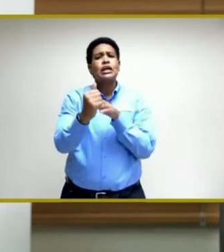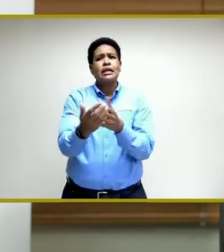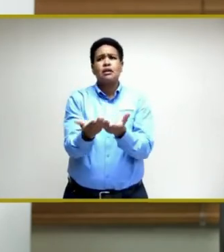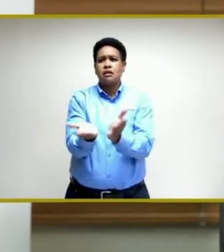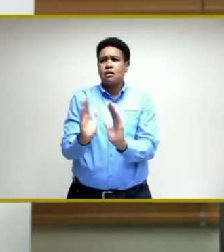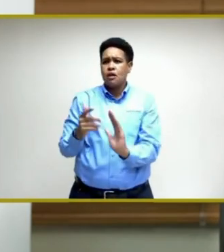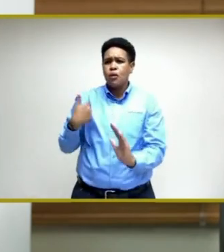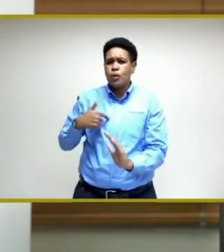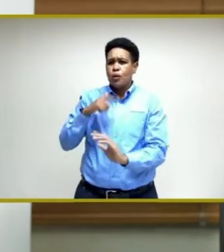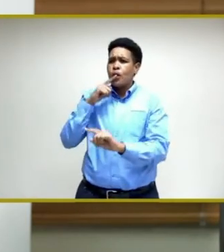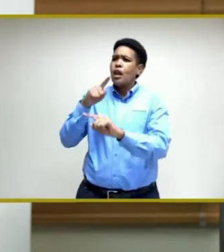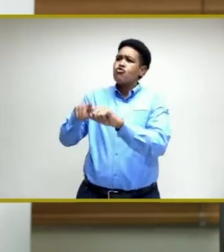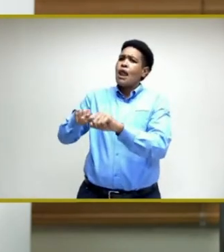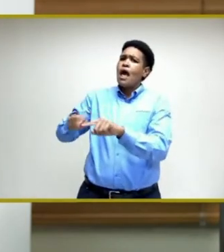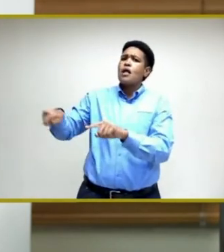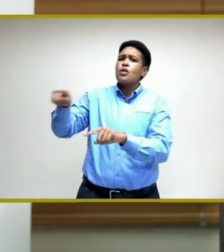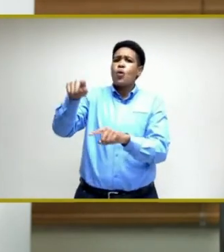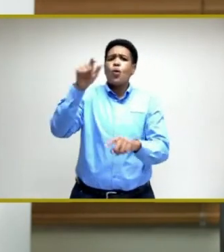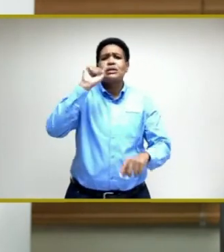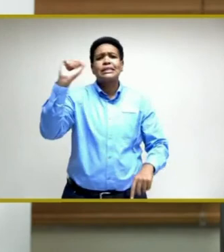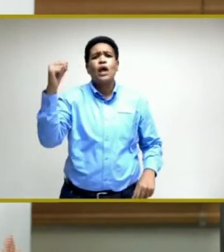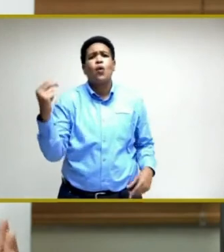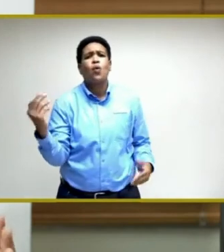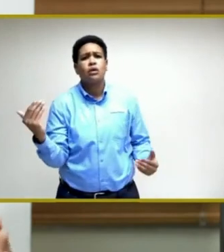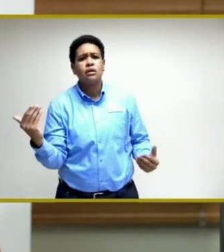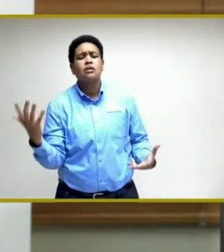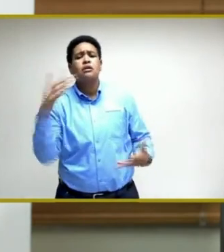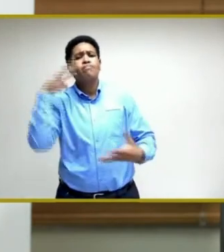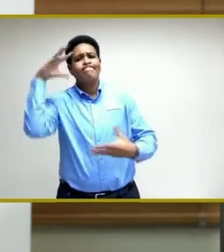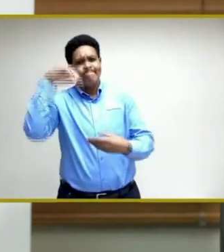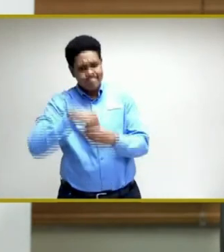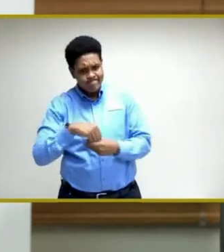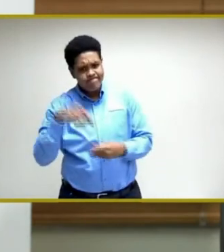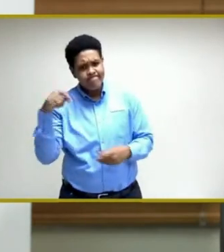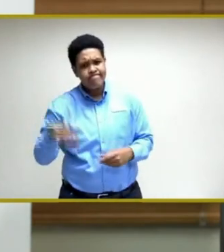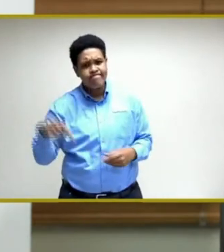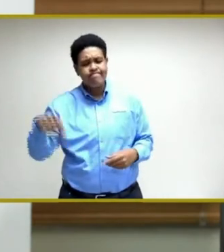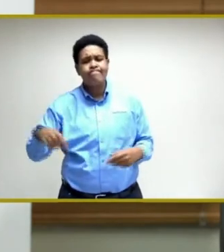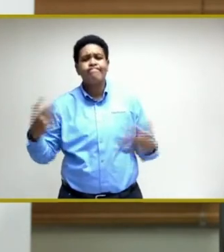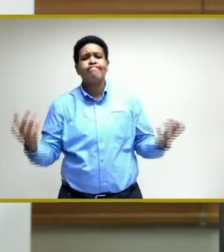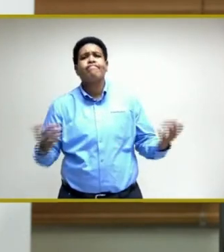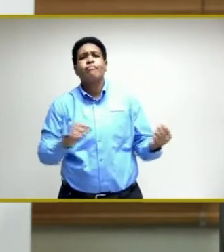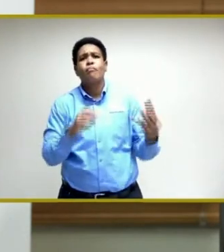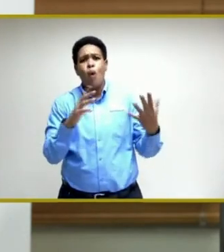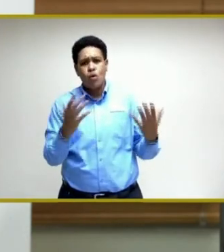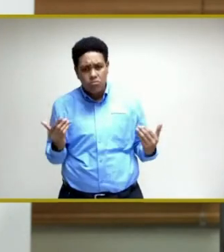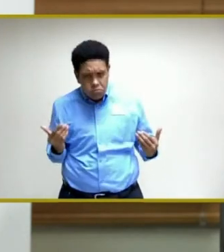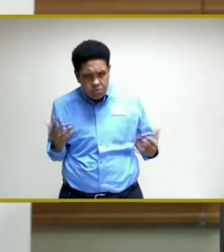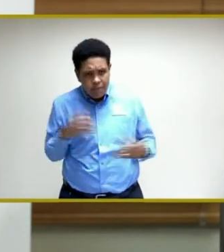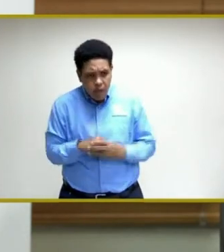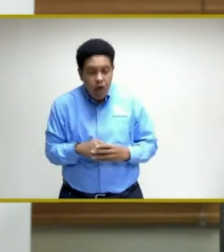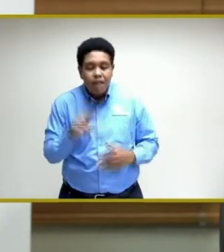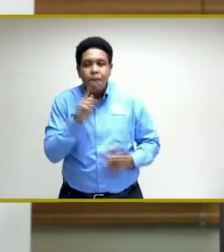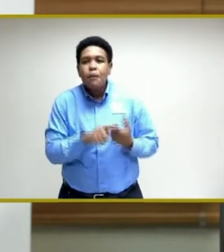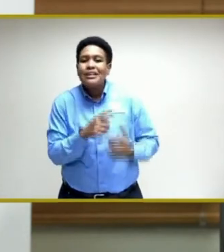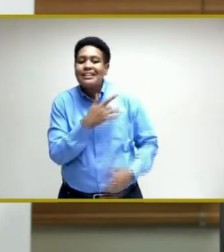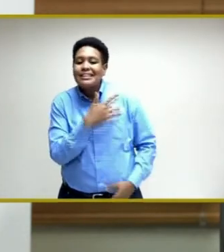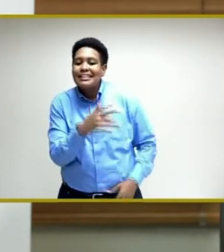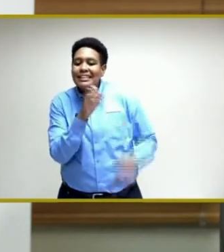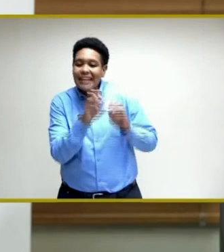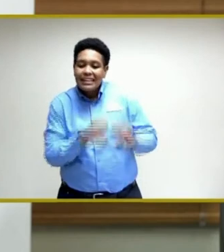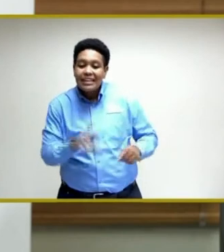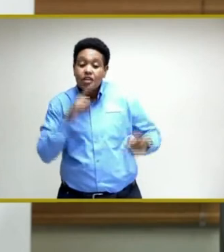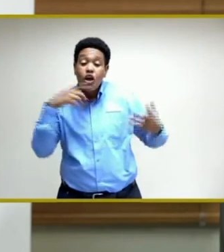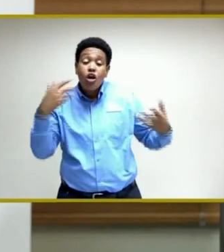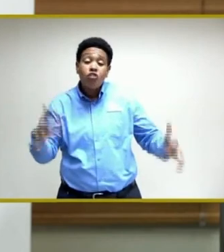We are relying on those stakeholders to be a part of this approach. And the sensitization has already